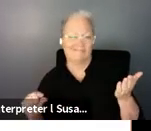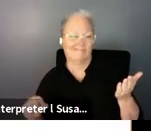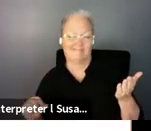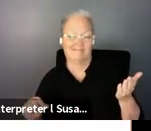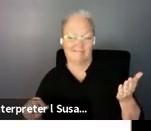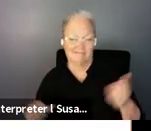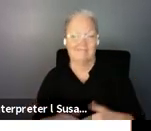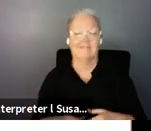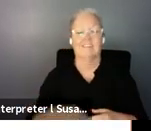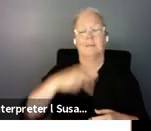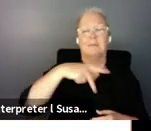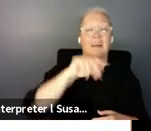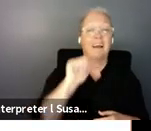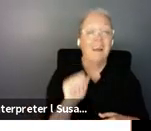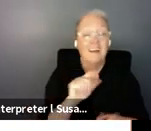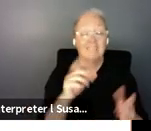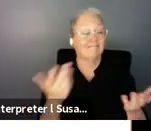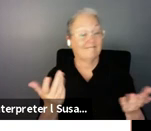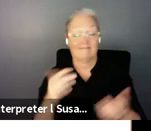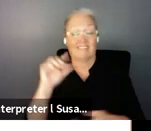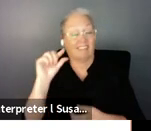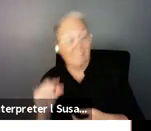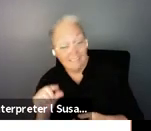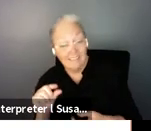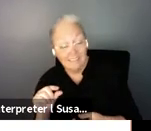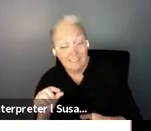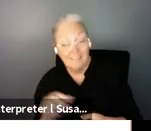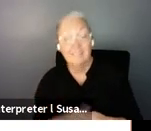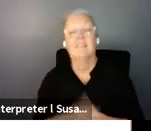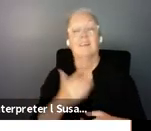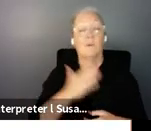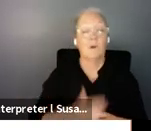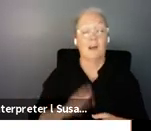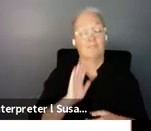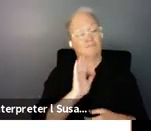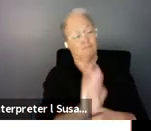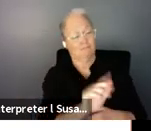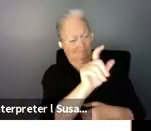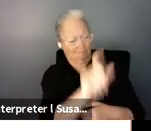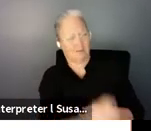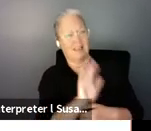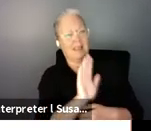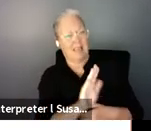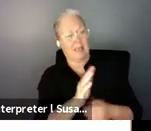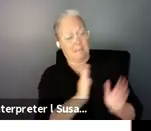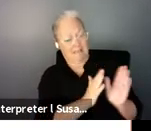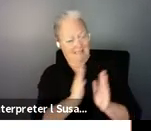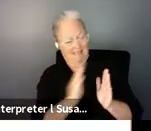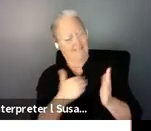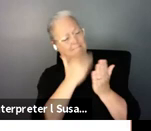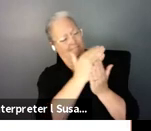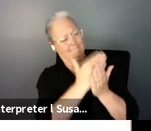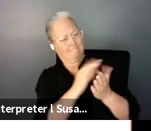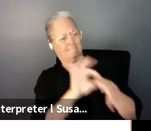assistance is not enough and there is no personalized plan and also the next challenge is very